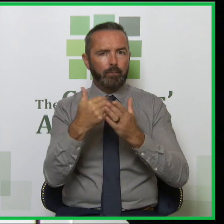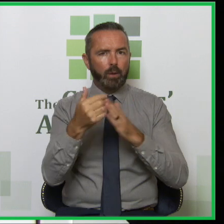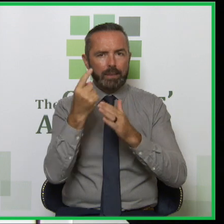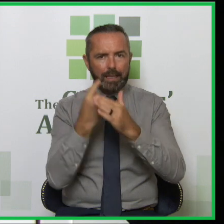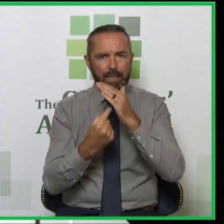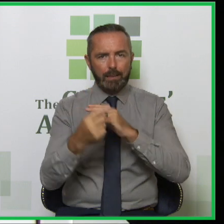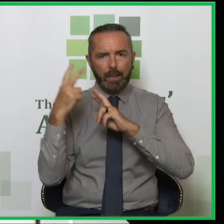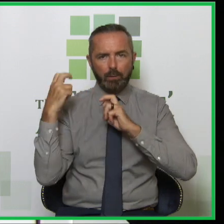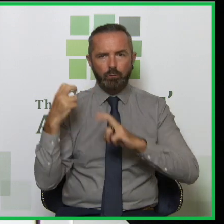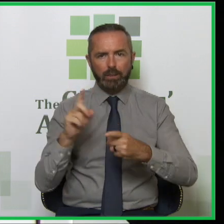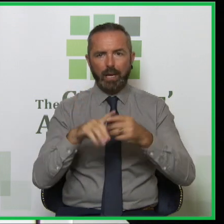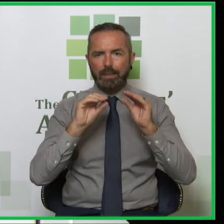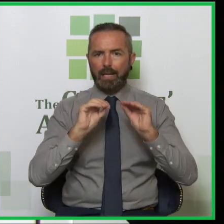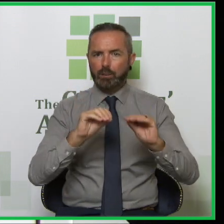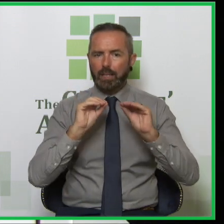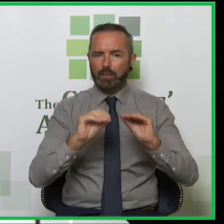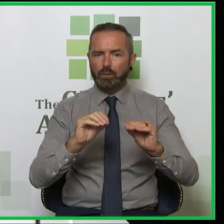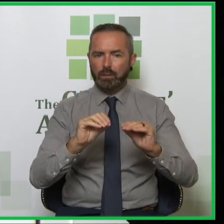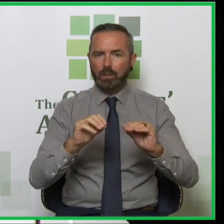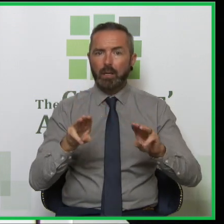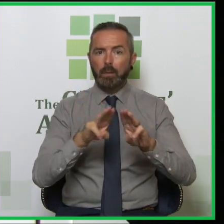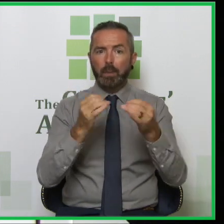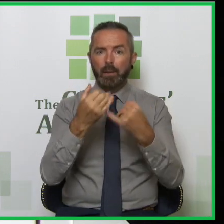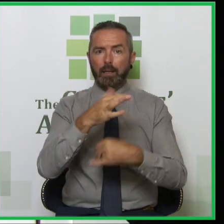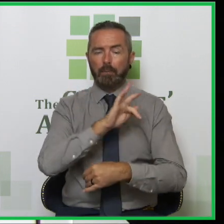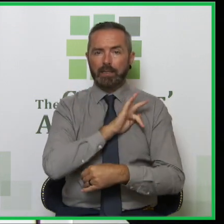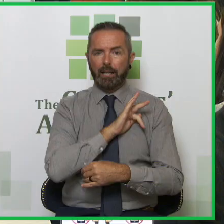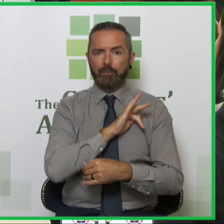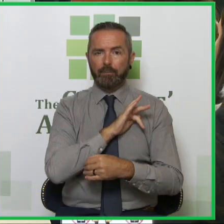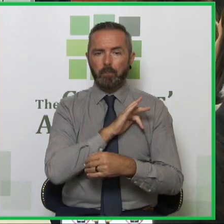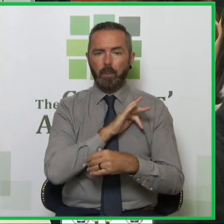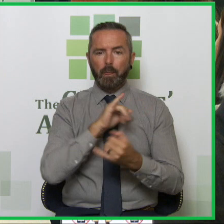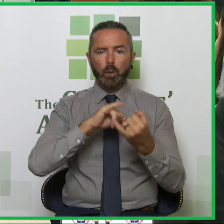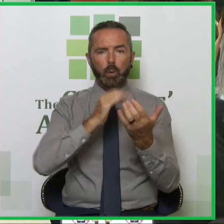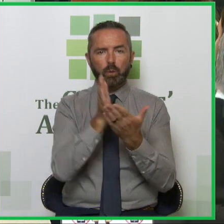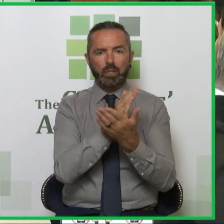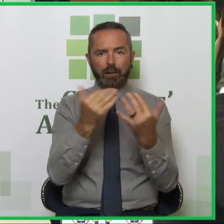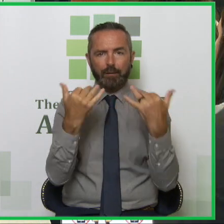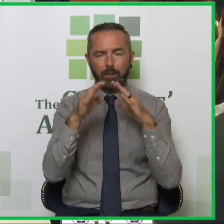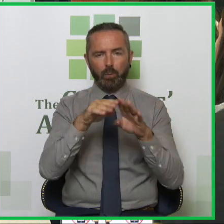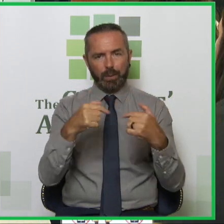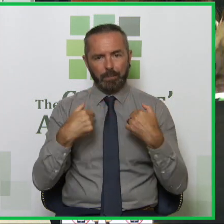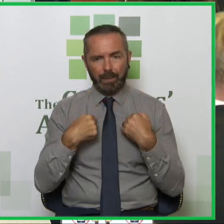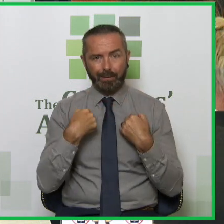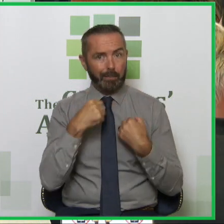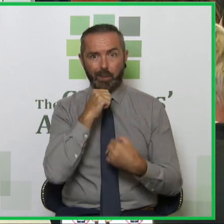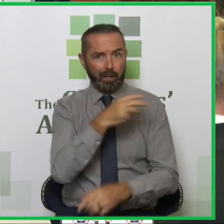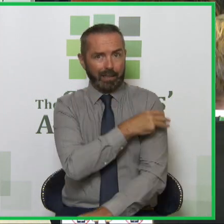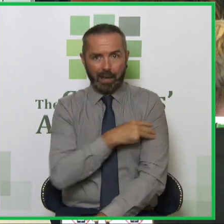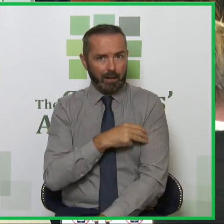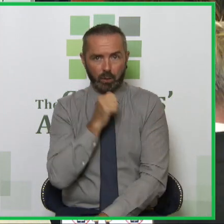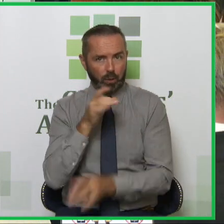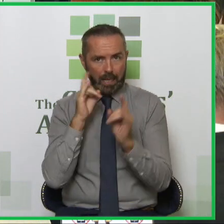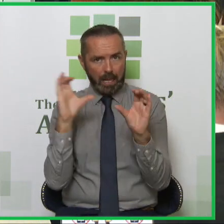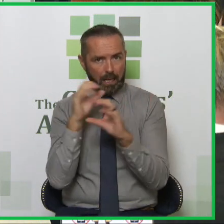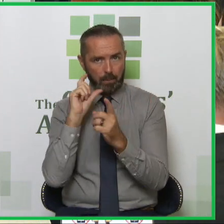research and education. So it's people like me. People will share data with me because I'm not a guard. I'm not a health care